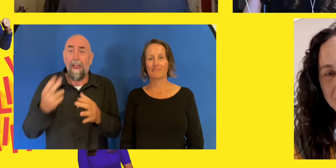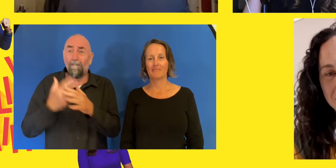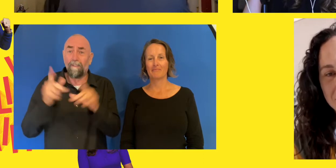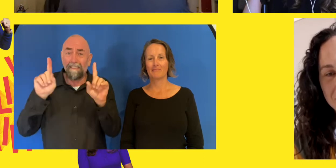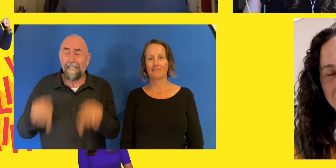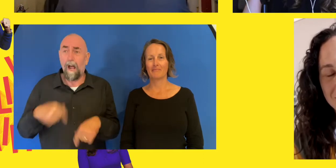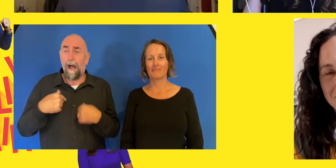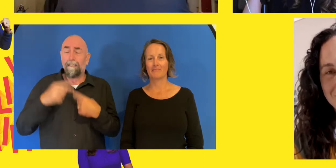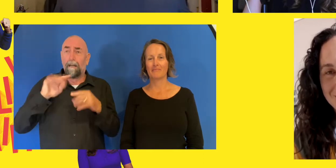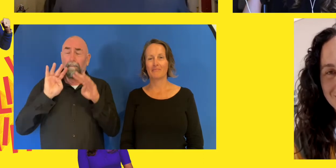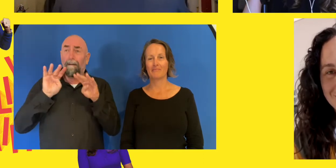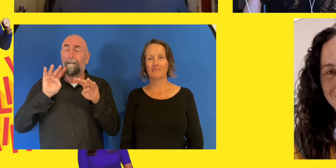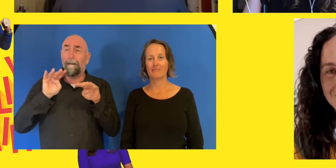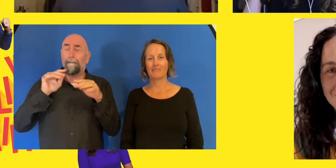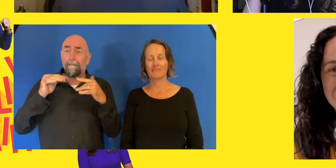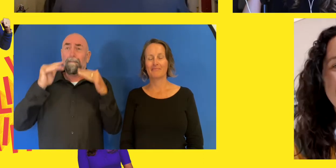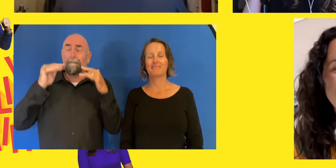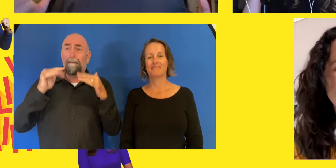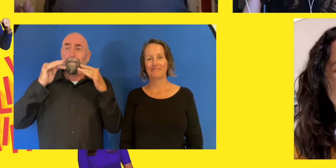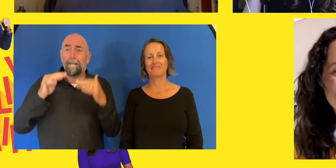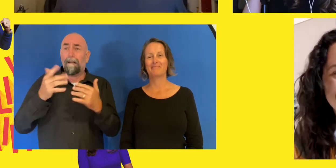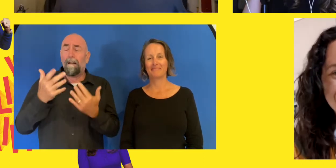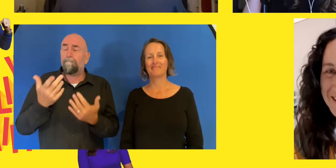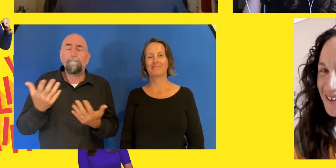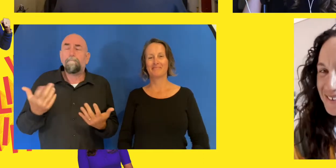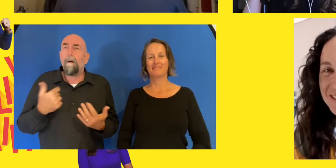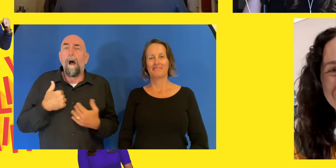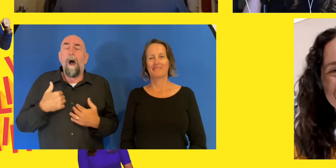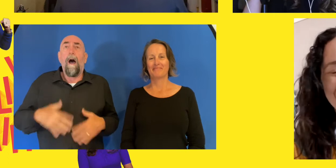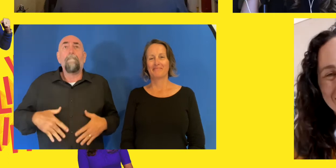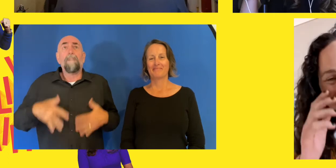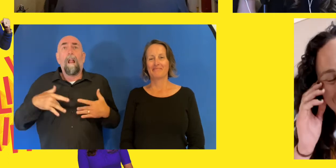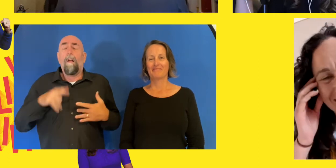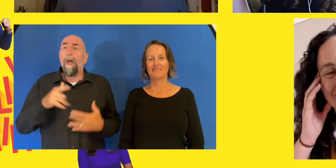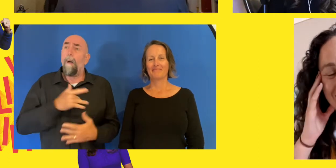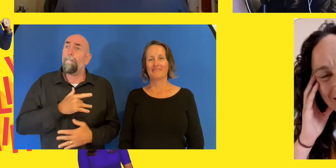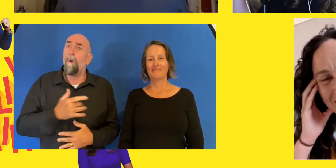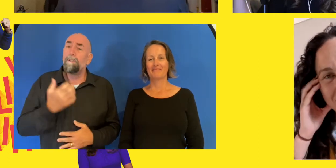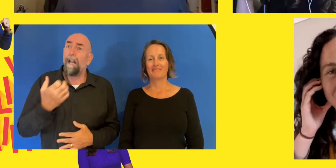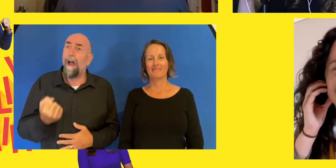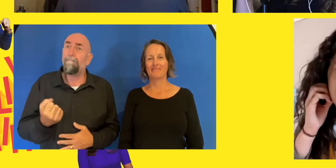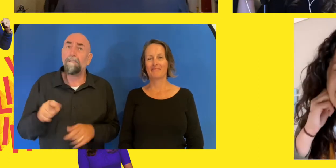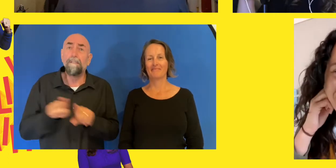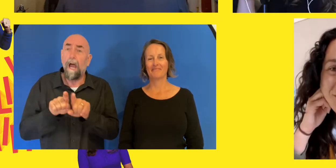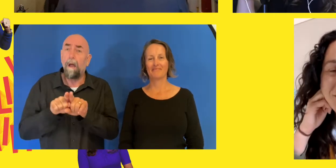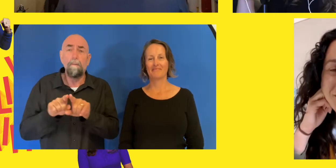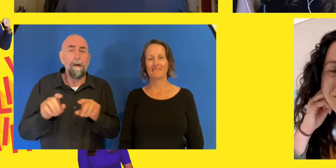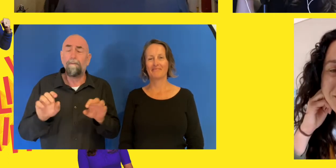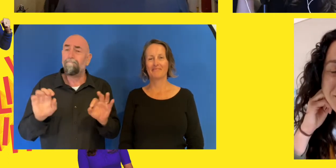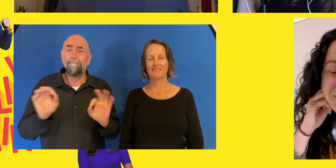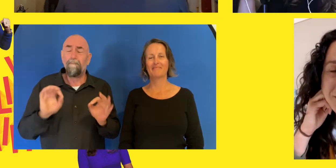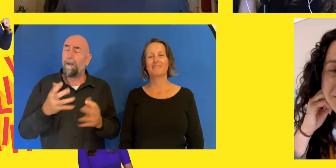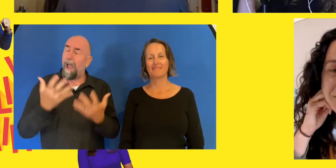getting you ready for something. Like it's crazy. Is it because, is it, like a sense of, is it a sense of loss that you guys are feeling